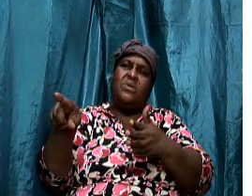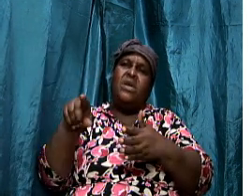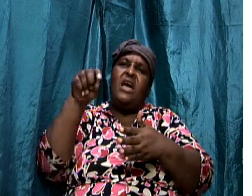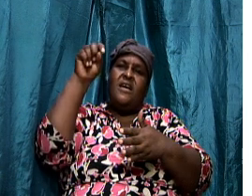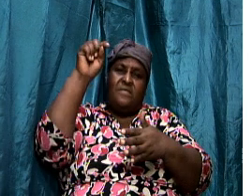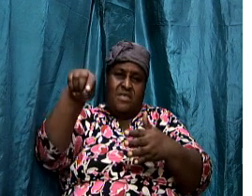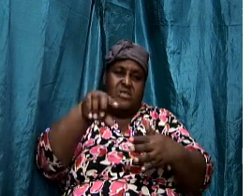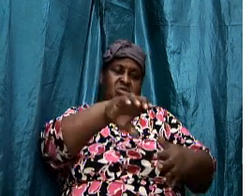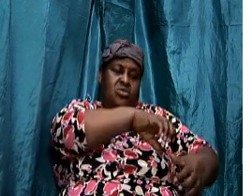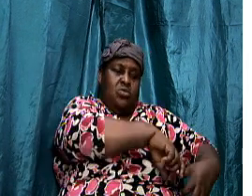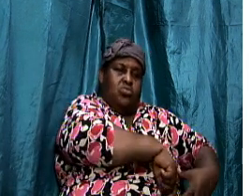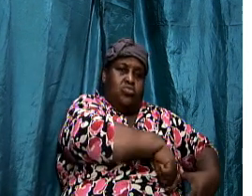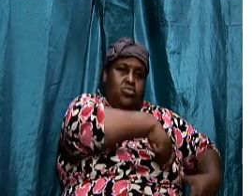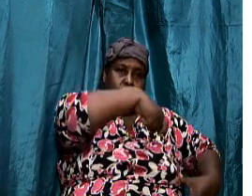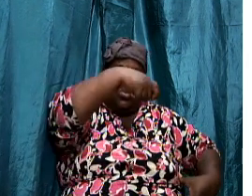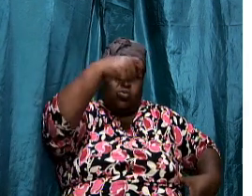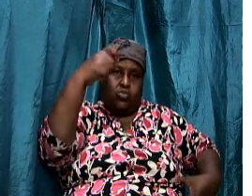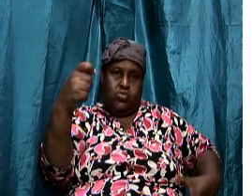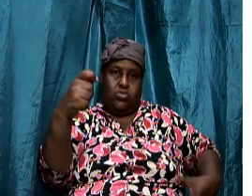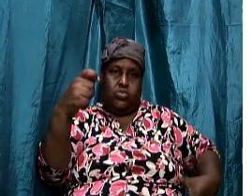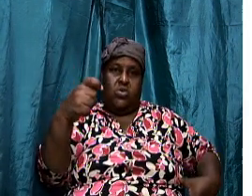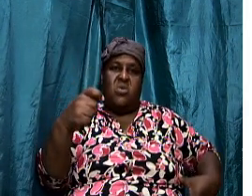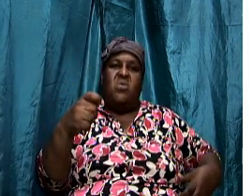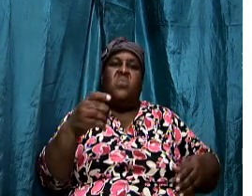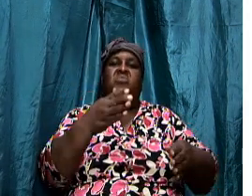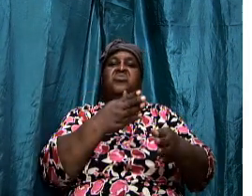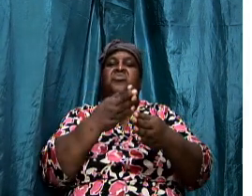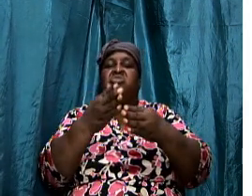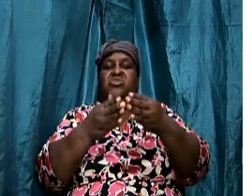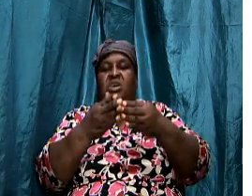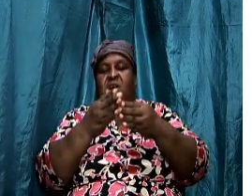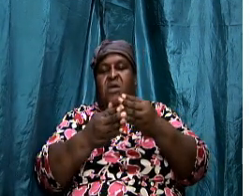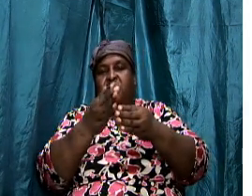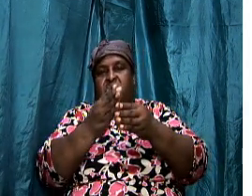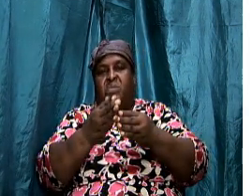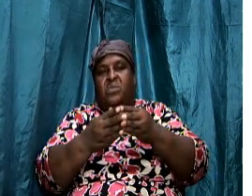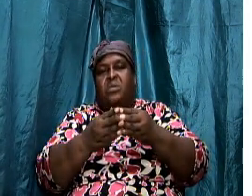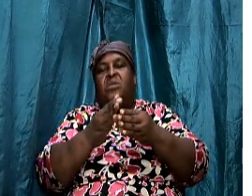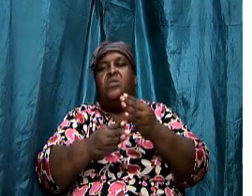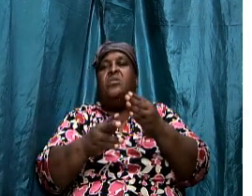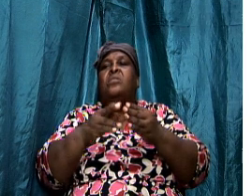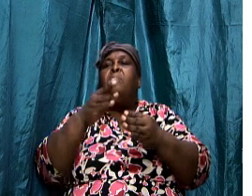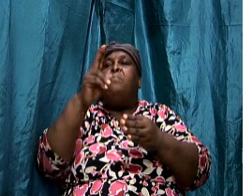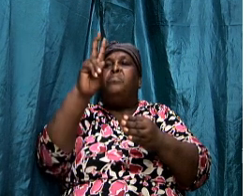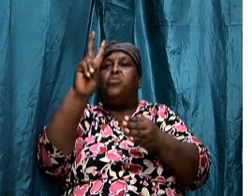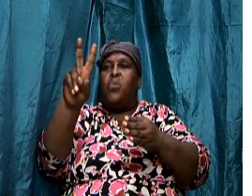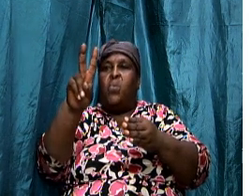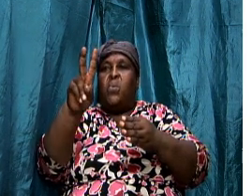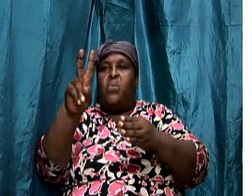sword was sharpened, when both sides.